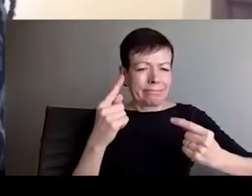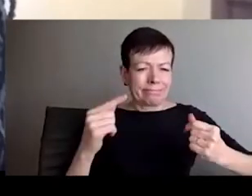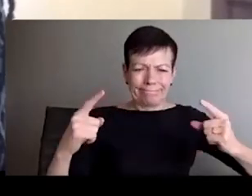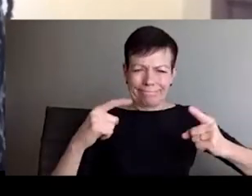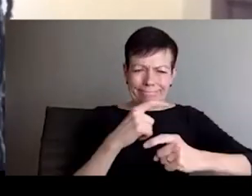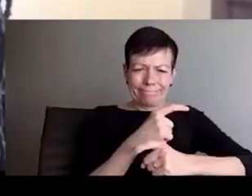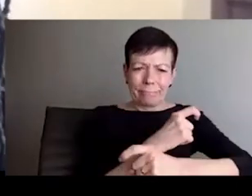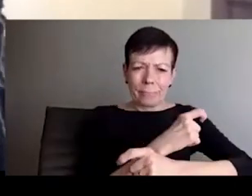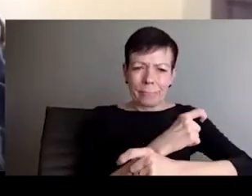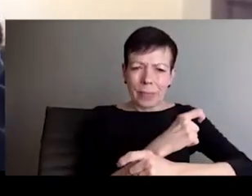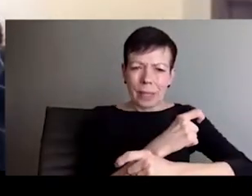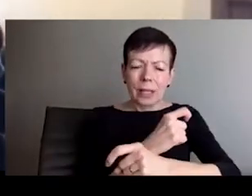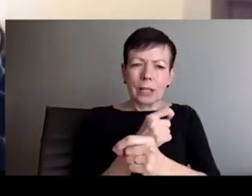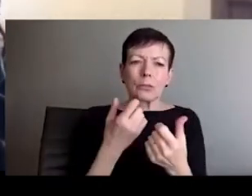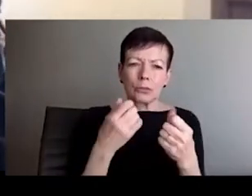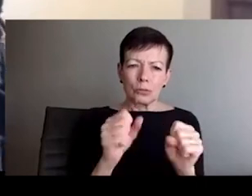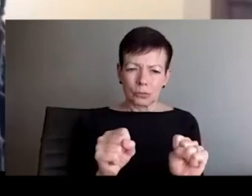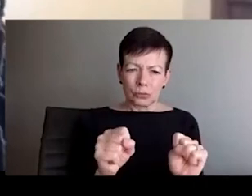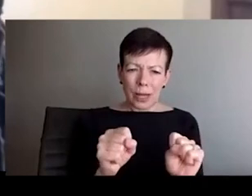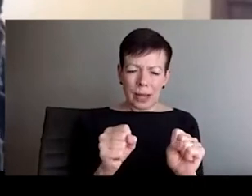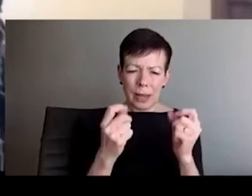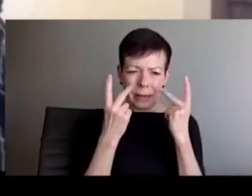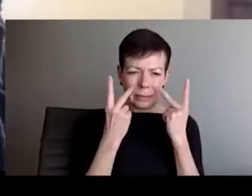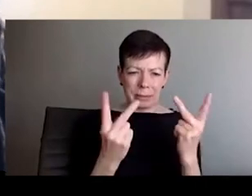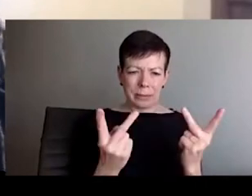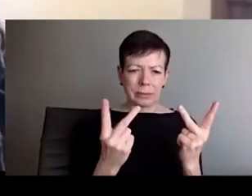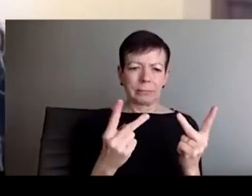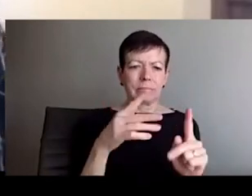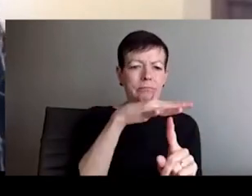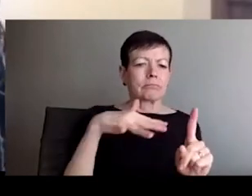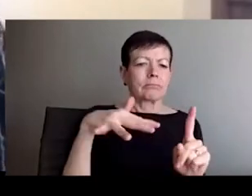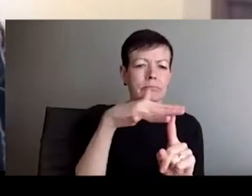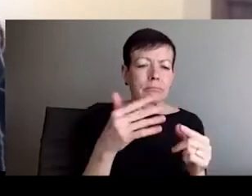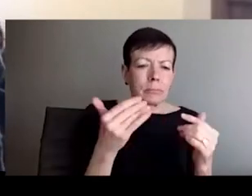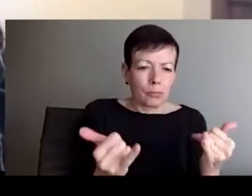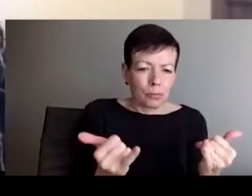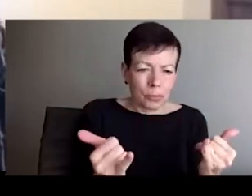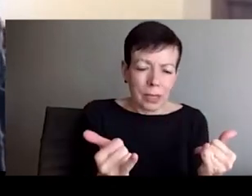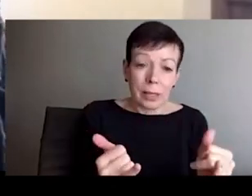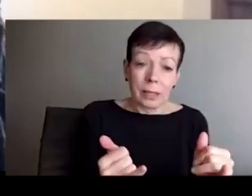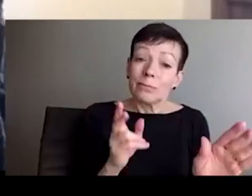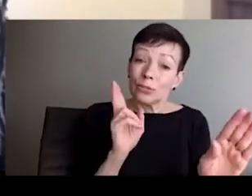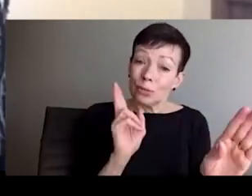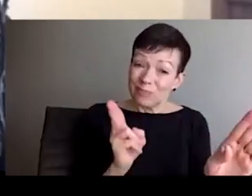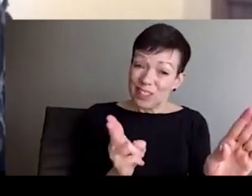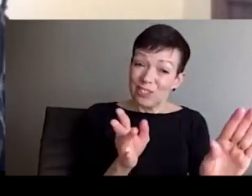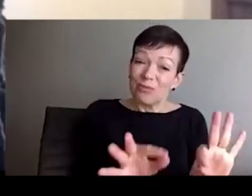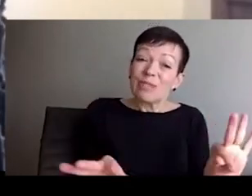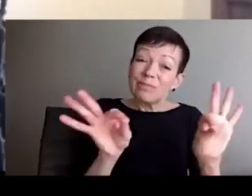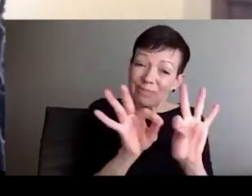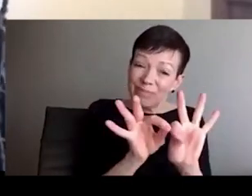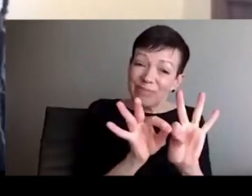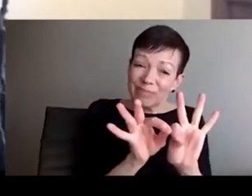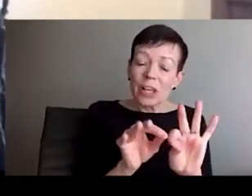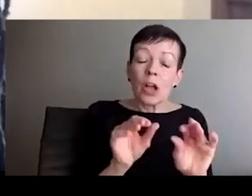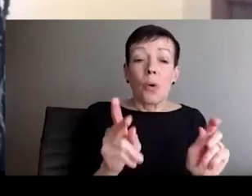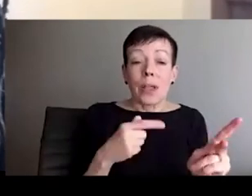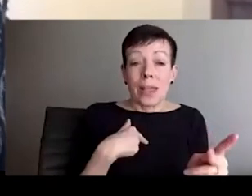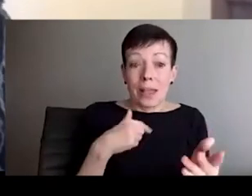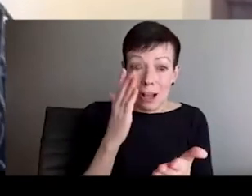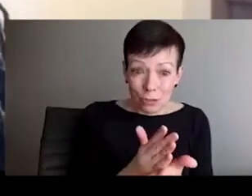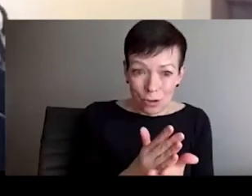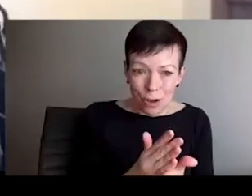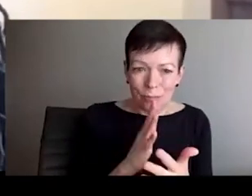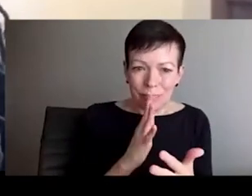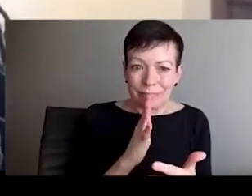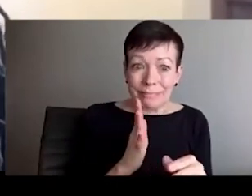very singular one, but that history does tell us why there is even a greater presence today.